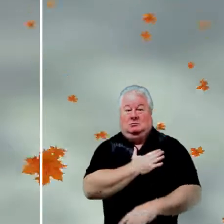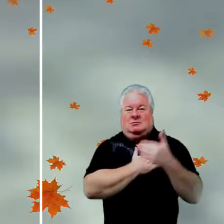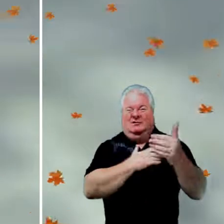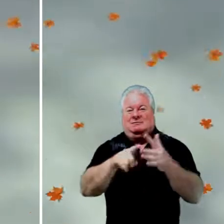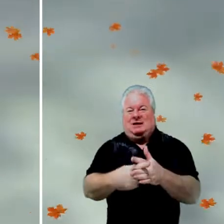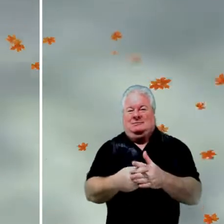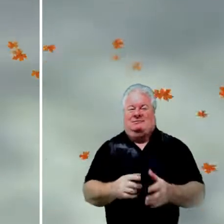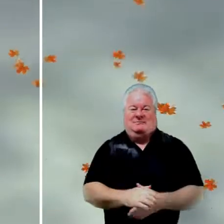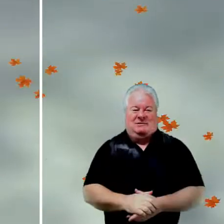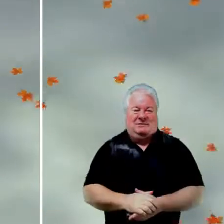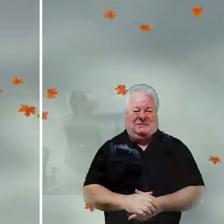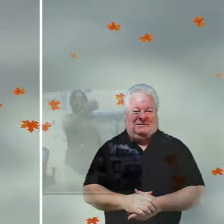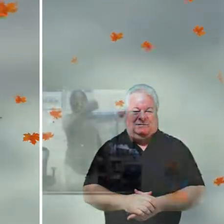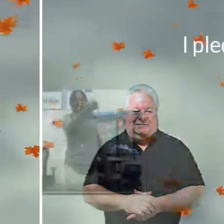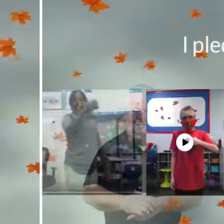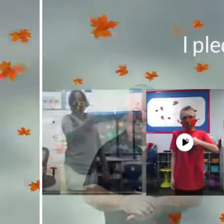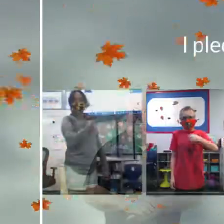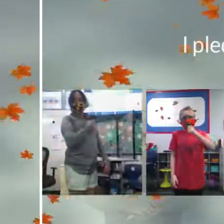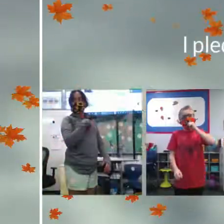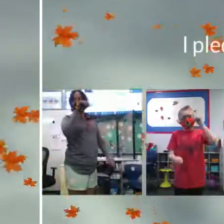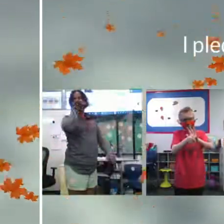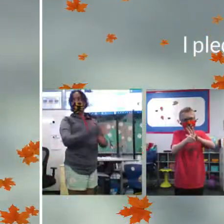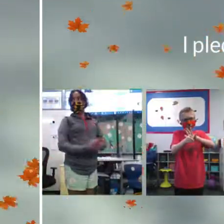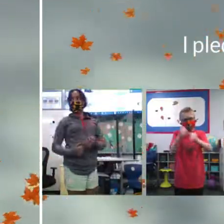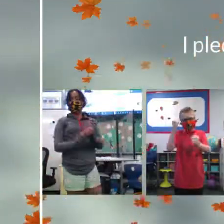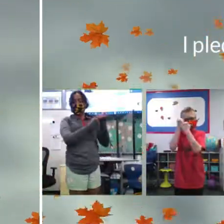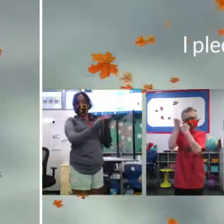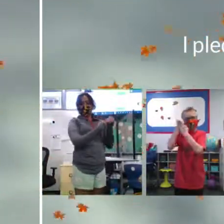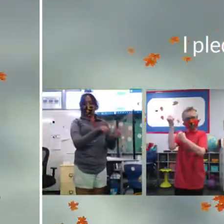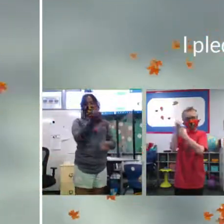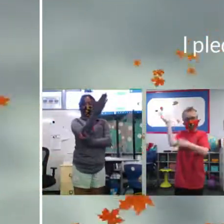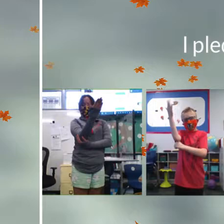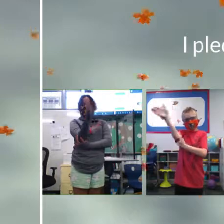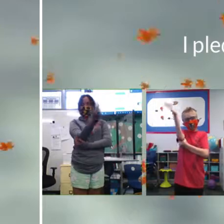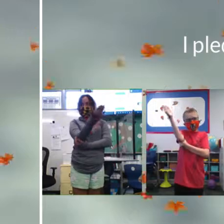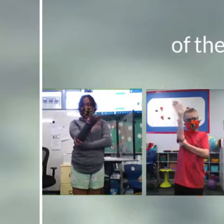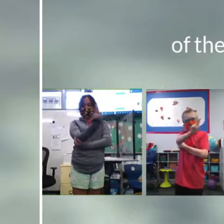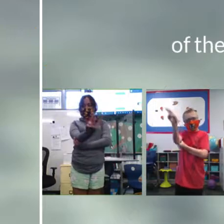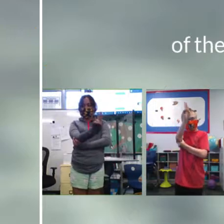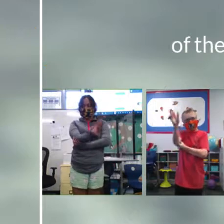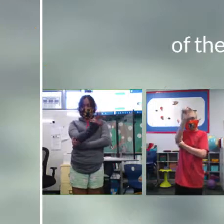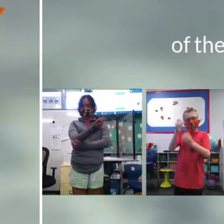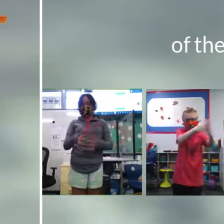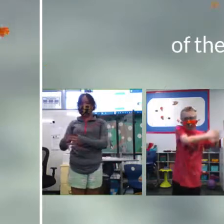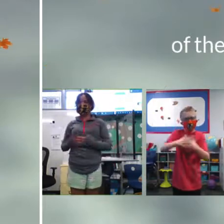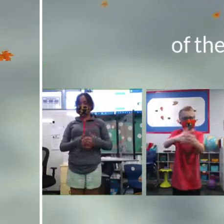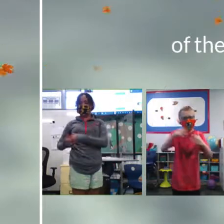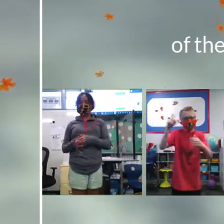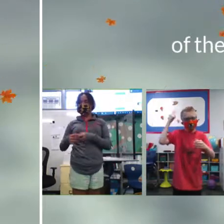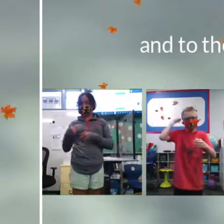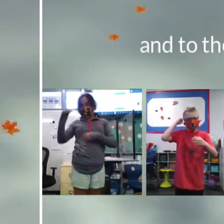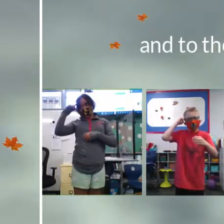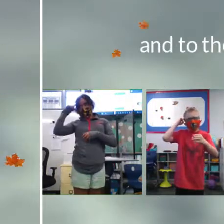Ready? Begin. I pledge allegiance to the flag of the United States of